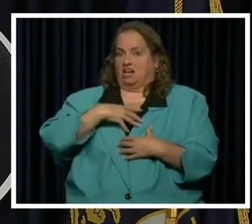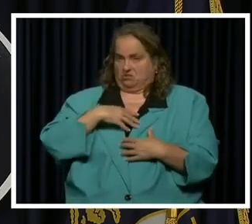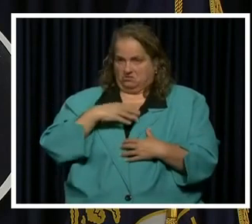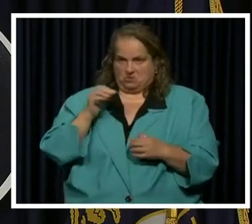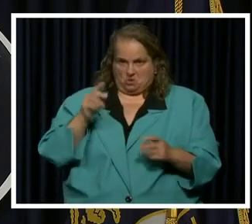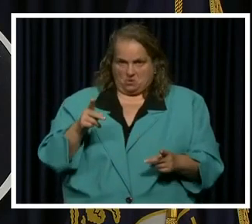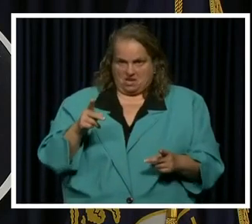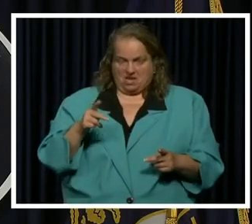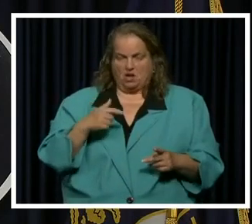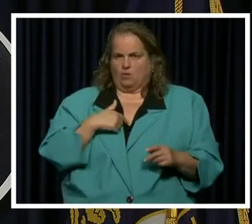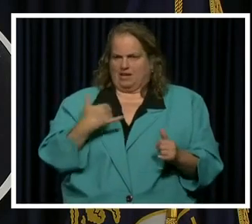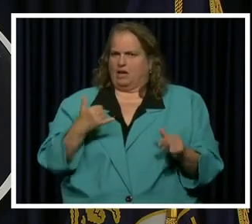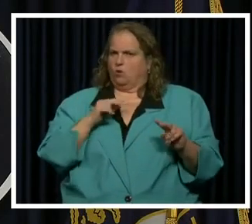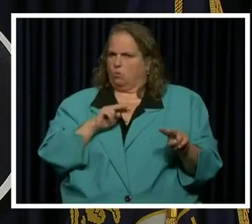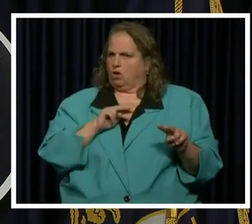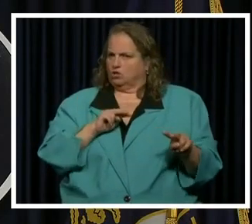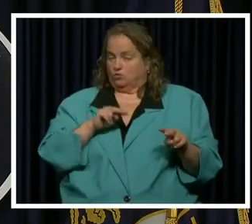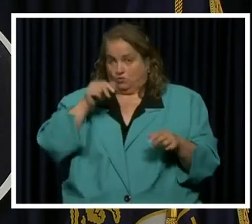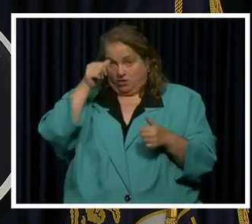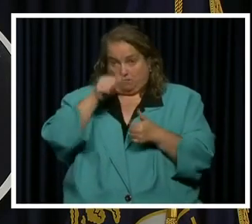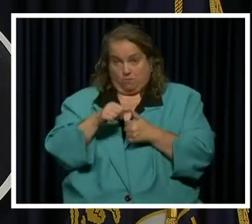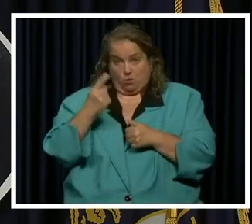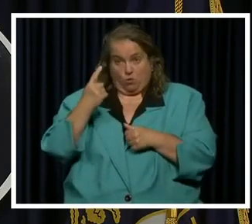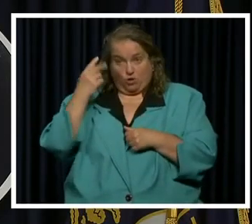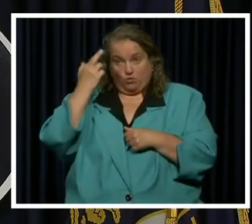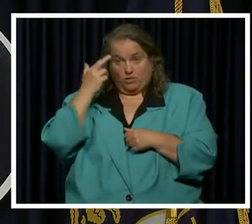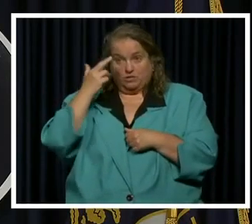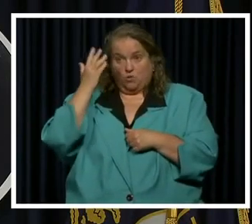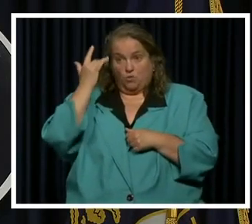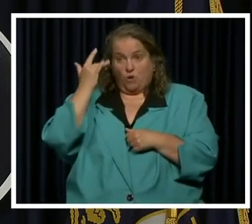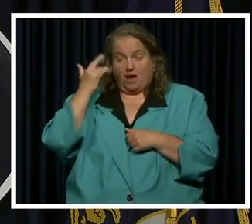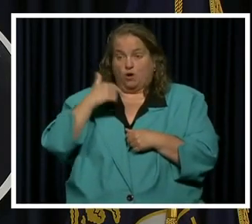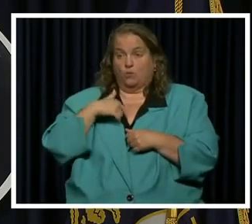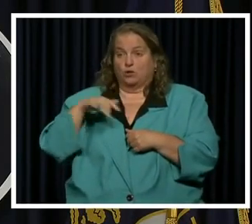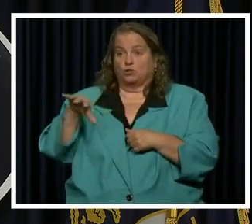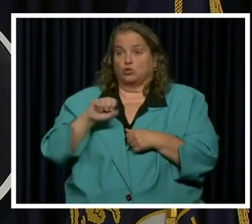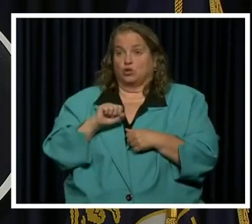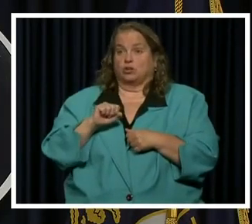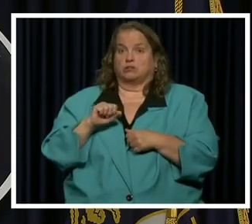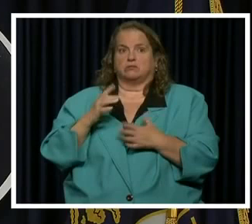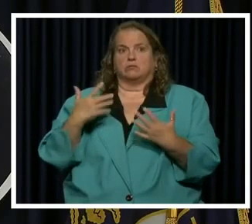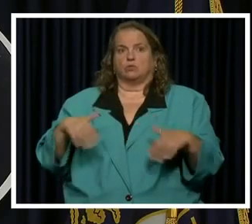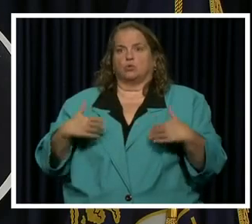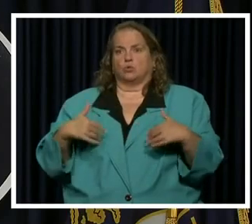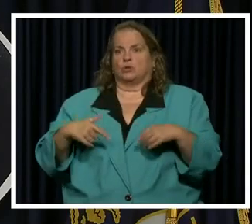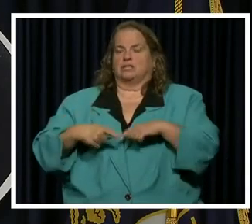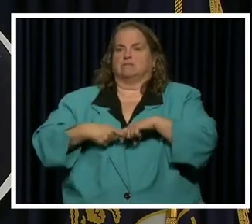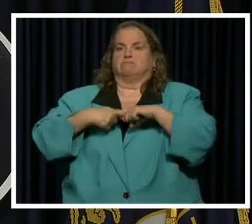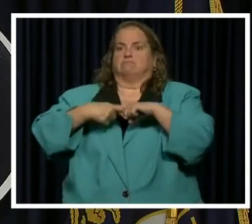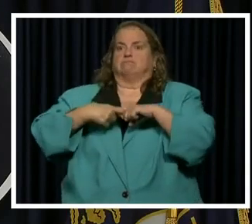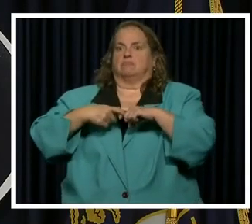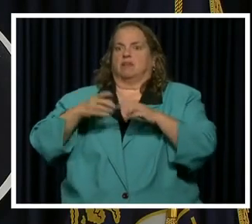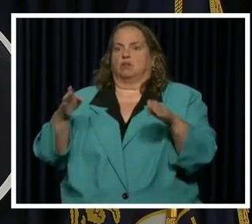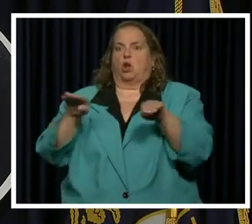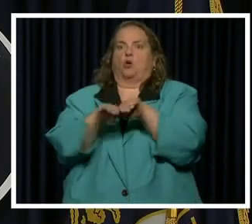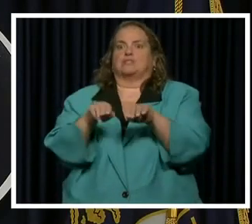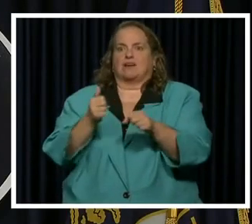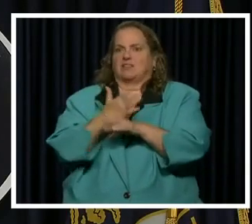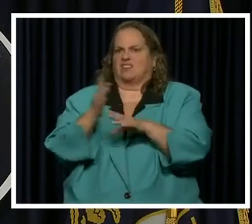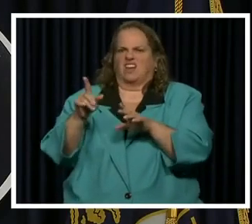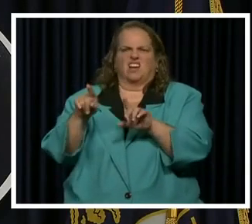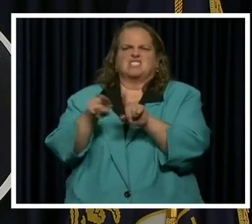are absolutely watching now. Remember, one of the reasons we took the the drastic steps that every state took was